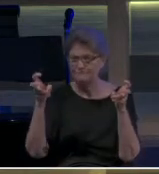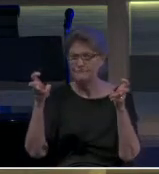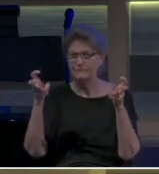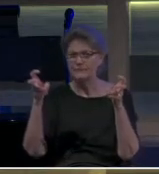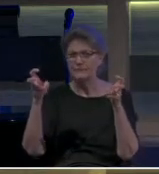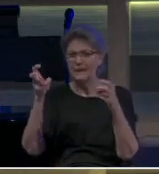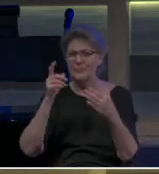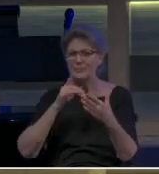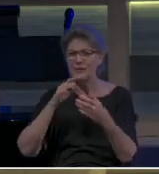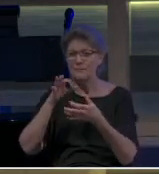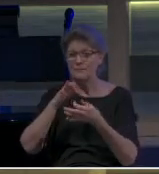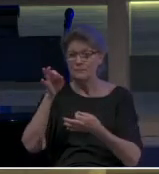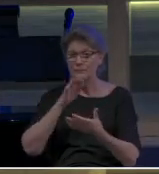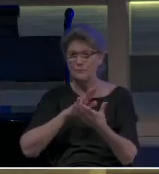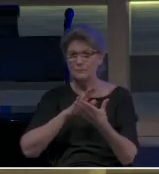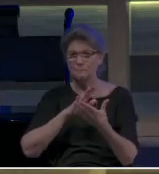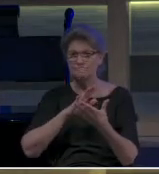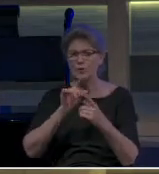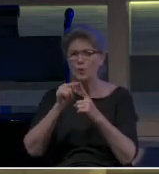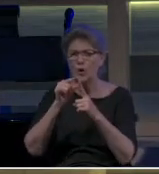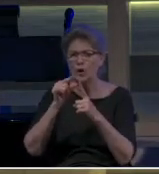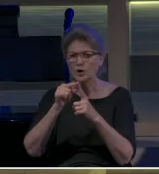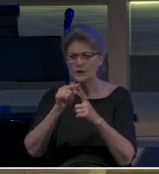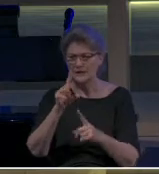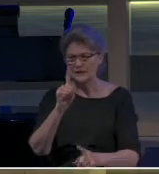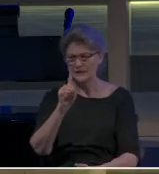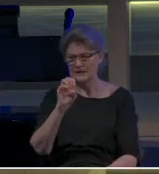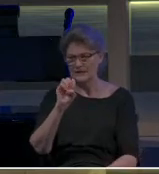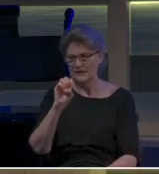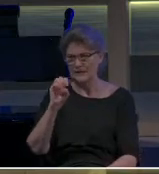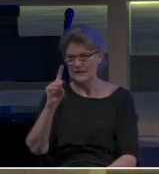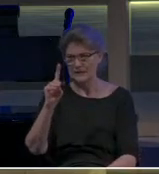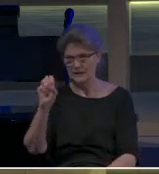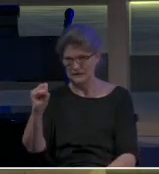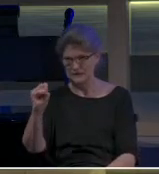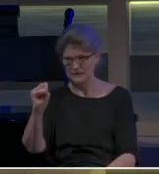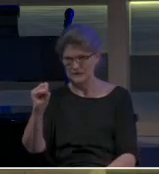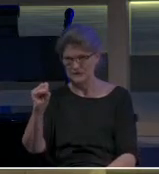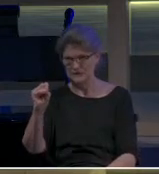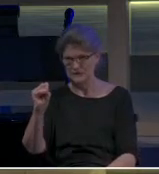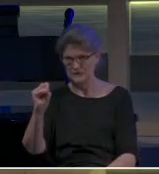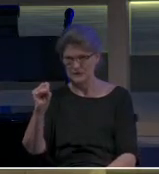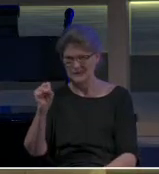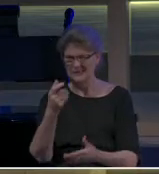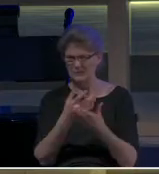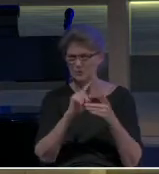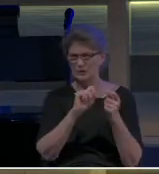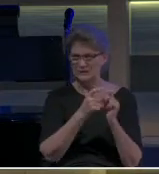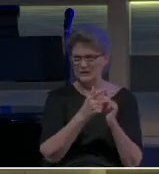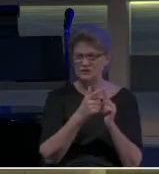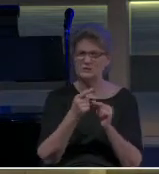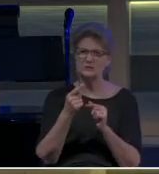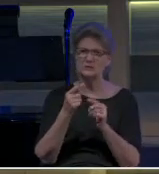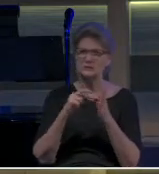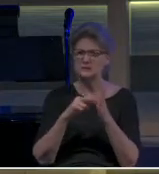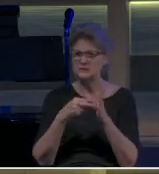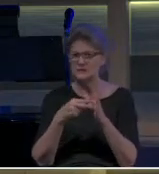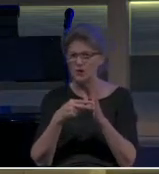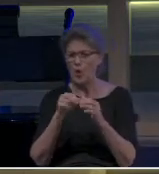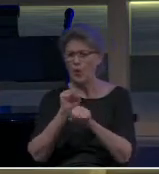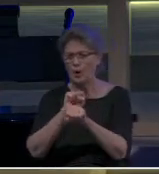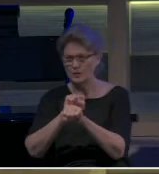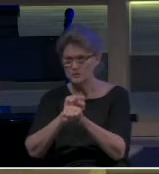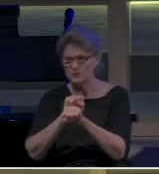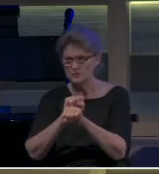presence of the word deeds. Deeds or some of our translations translate that works.